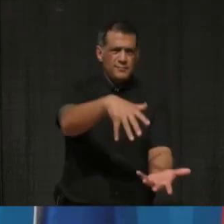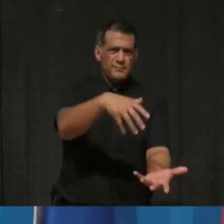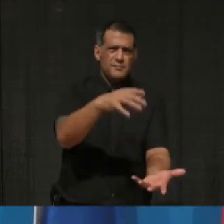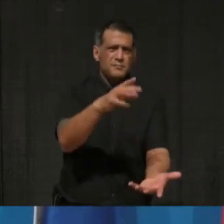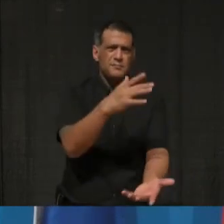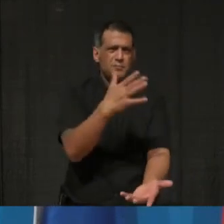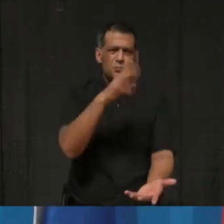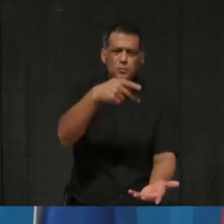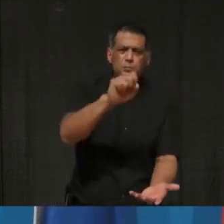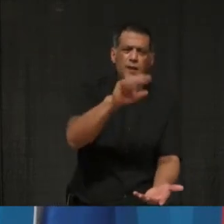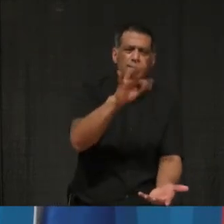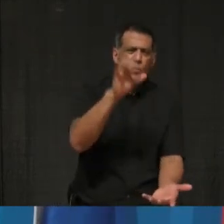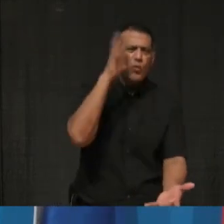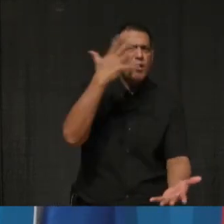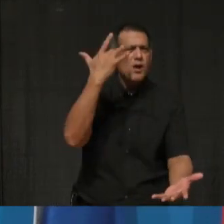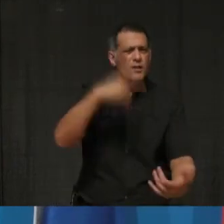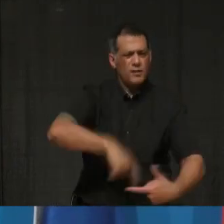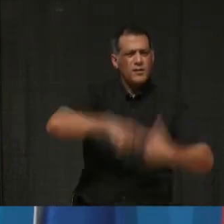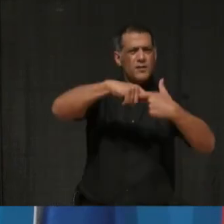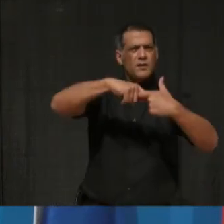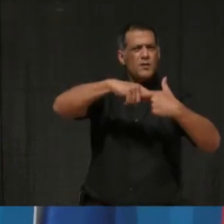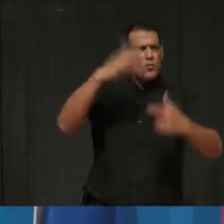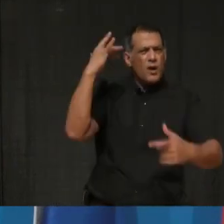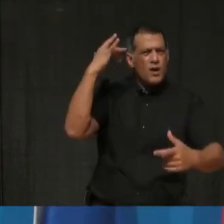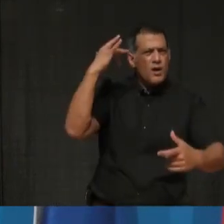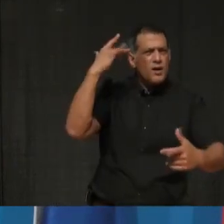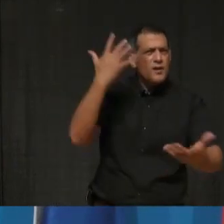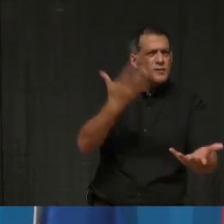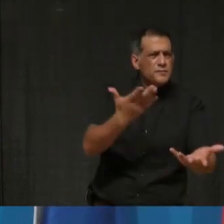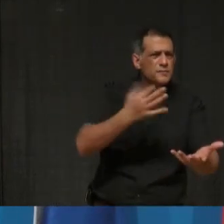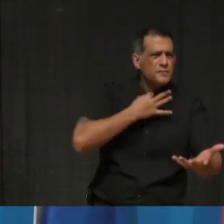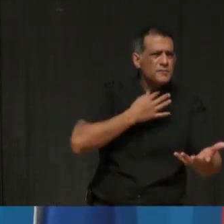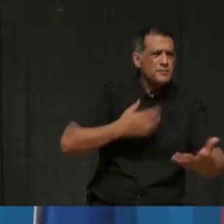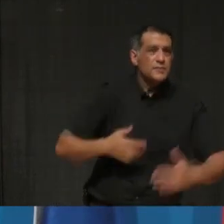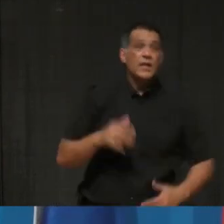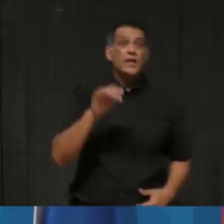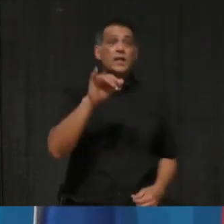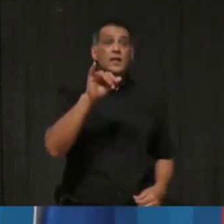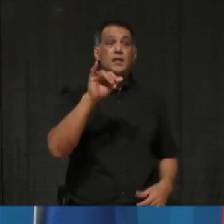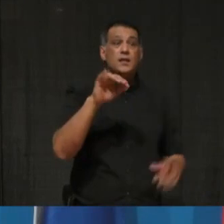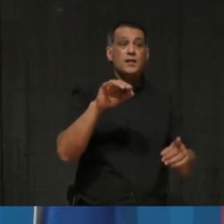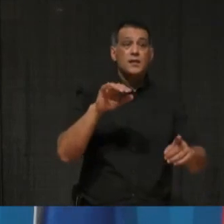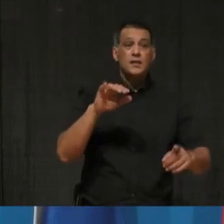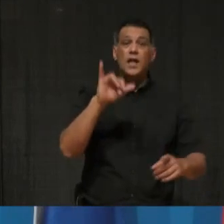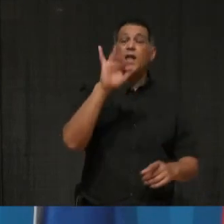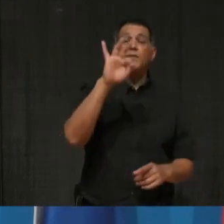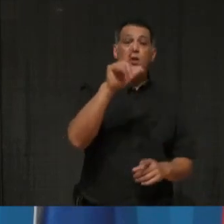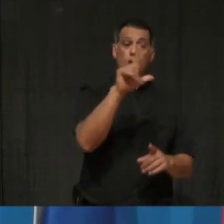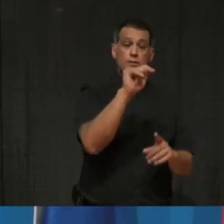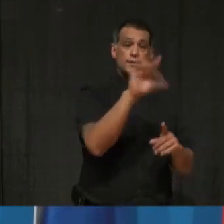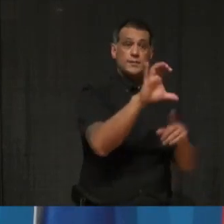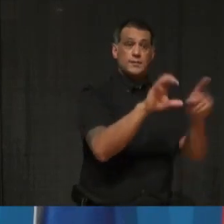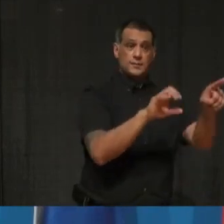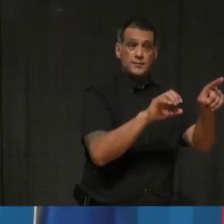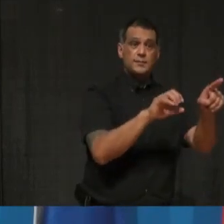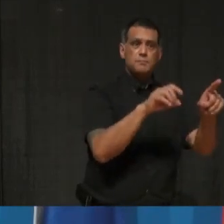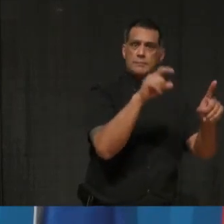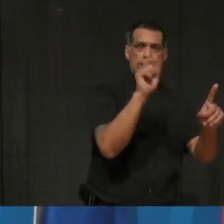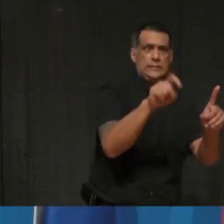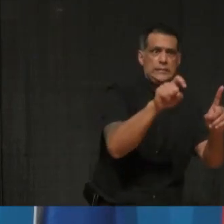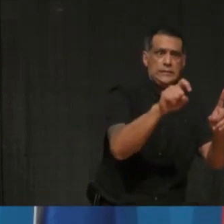shut down the, uh, storage storage facilities, especially if they need ultra, uh, ultra